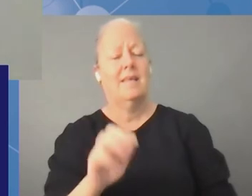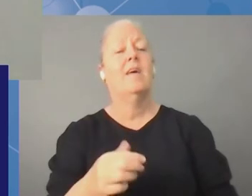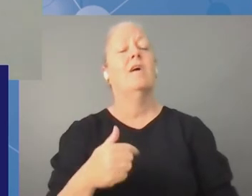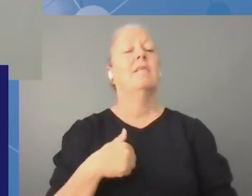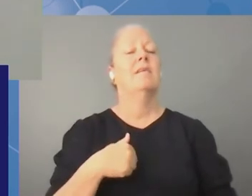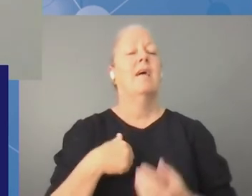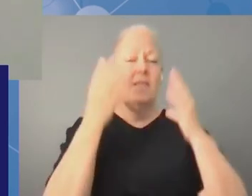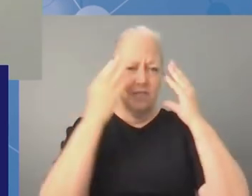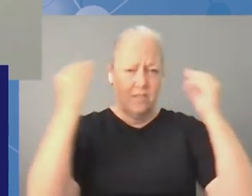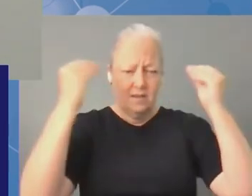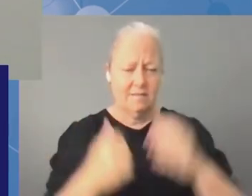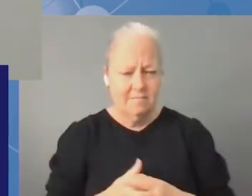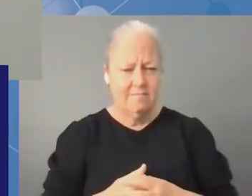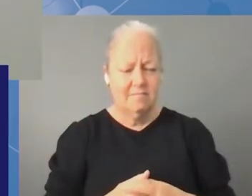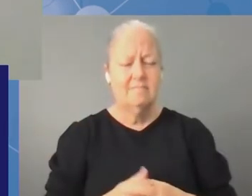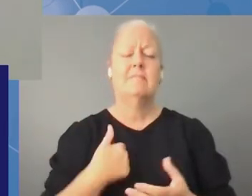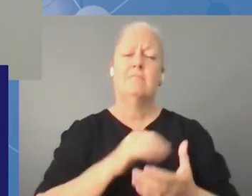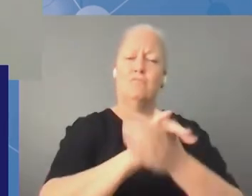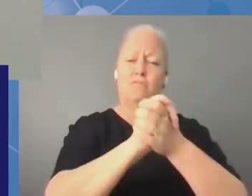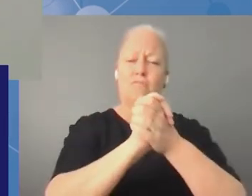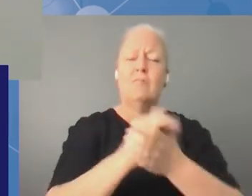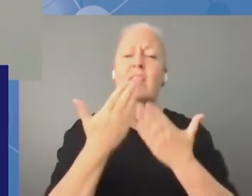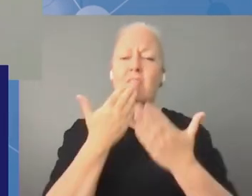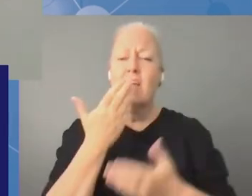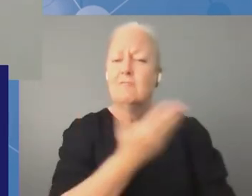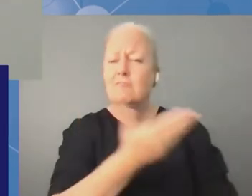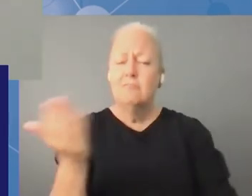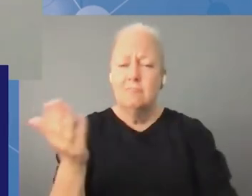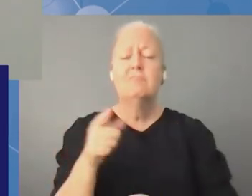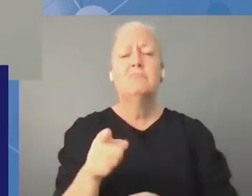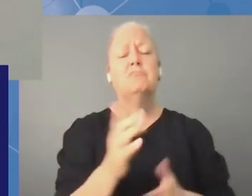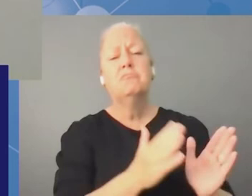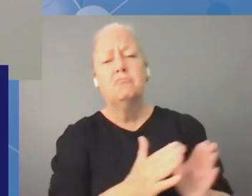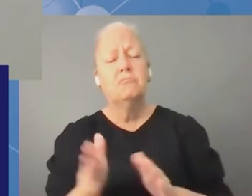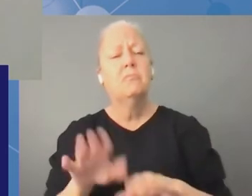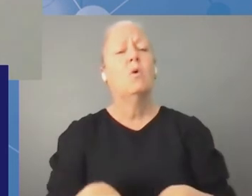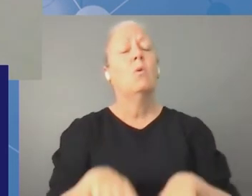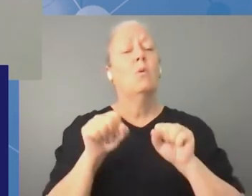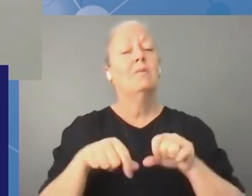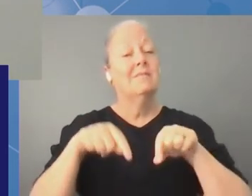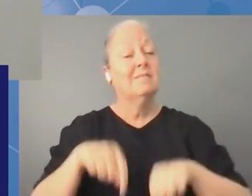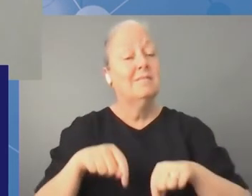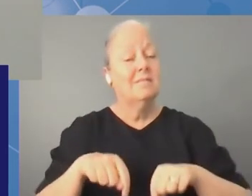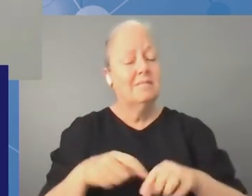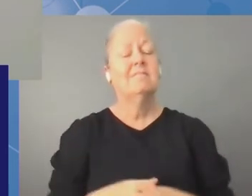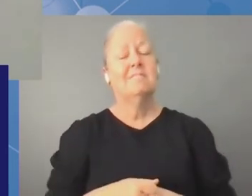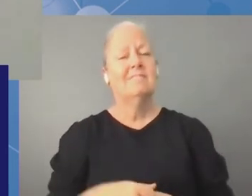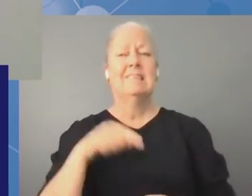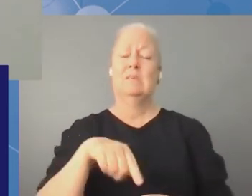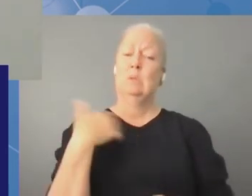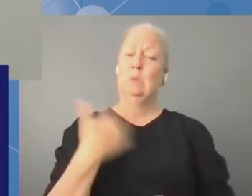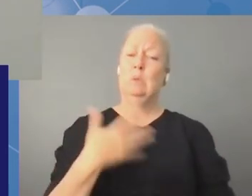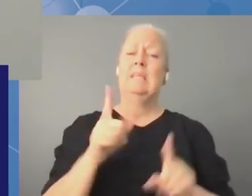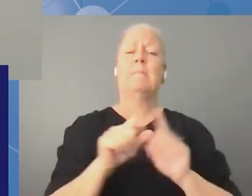host with a great way of organizing this conference in hybrid nether in especially these difficult times and also making it able